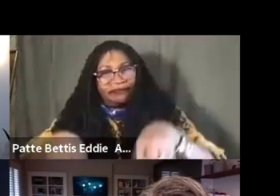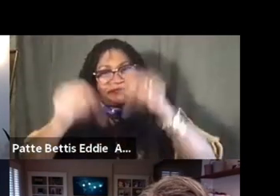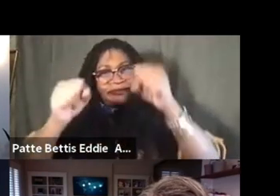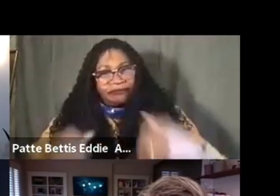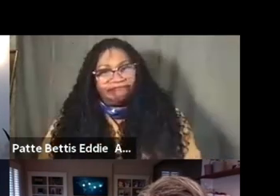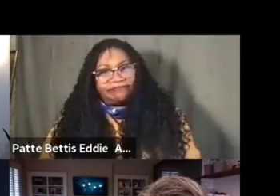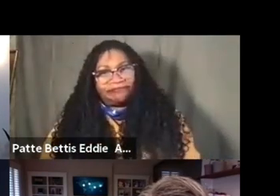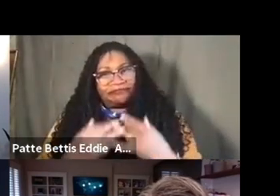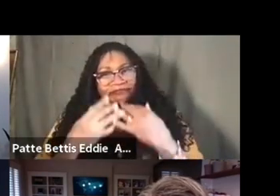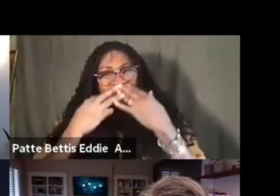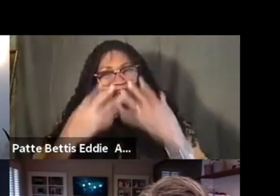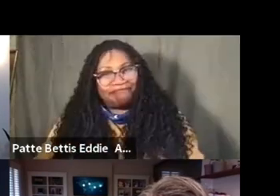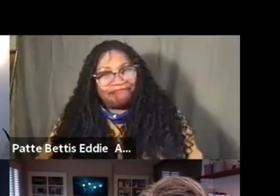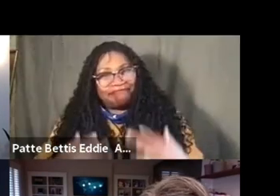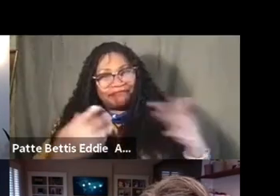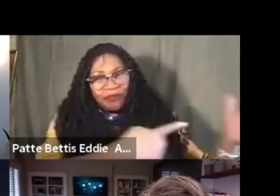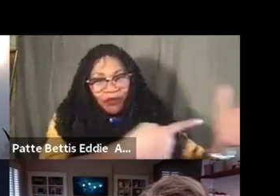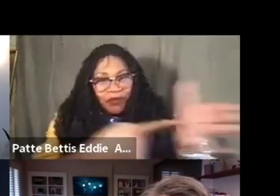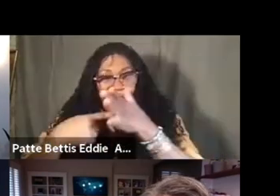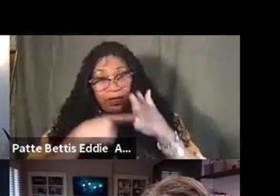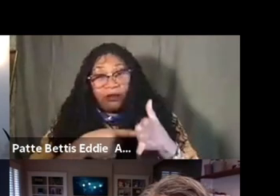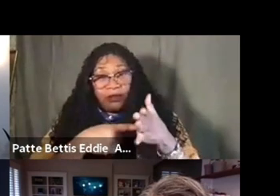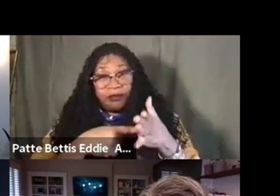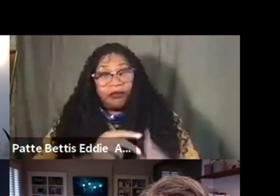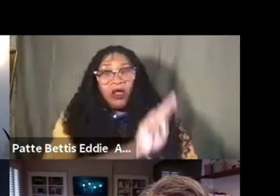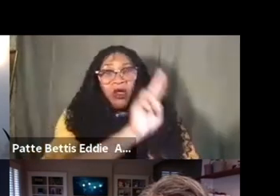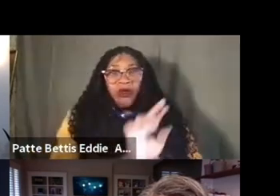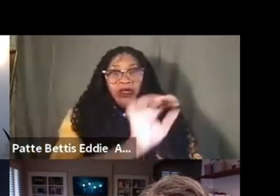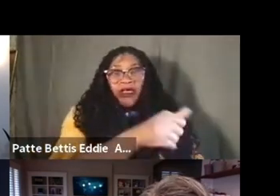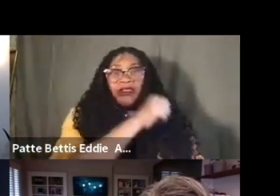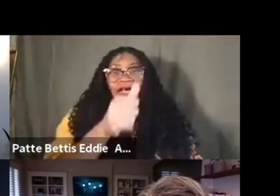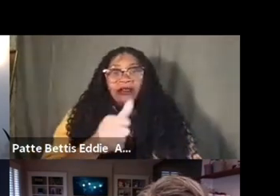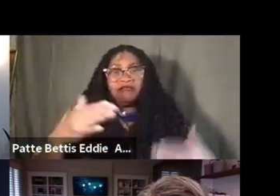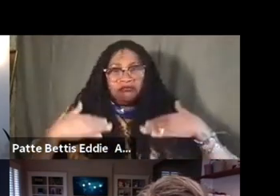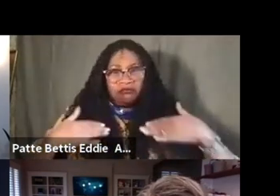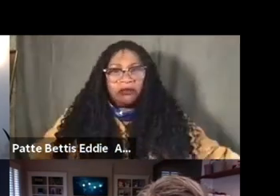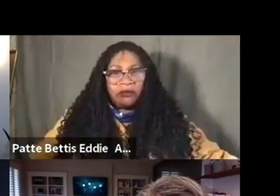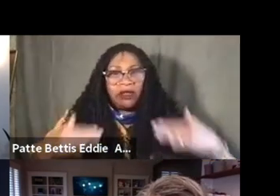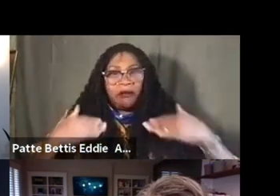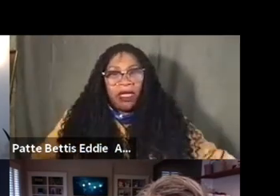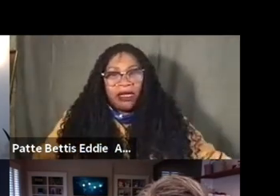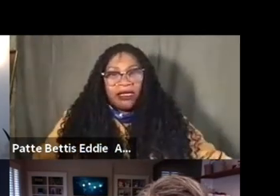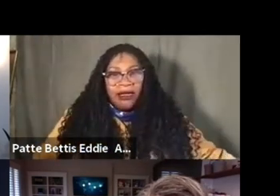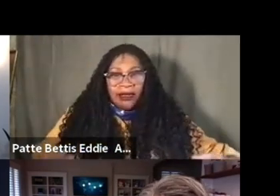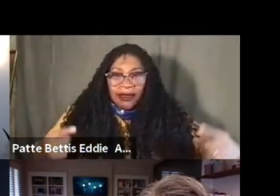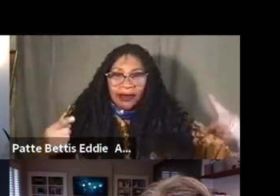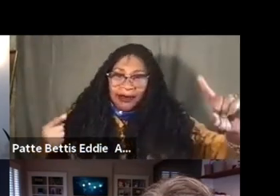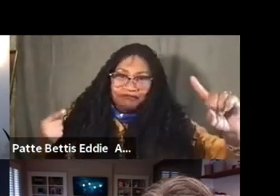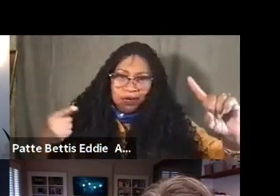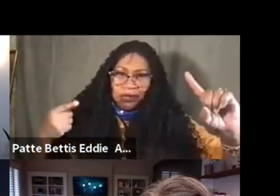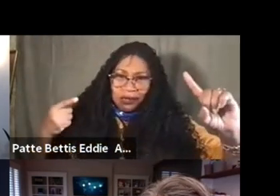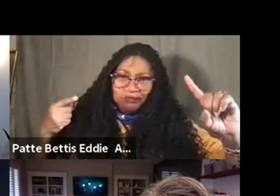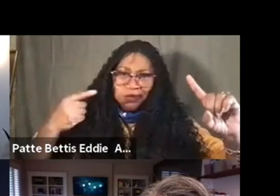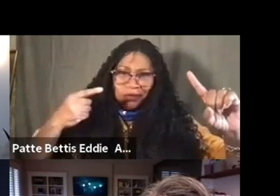by the courage that they showed in utilizing their humanity to still make it through. They weren't talking about being